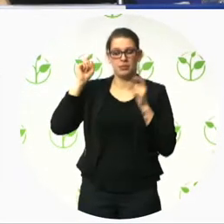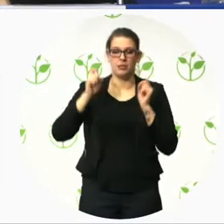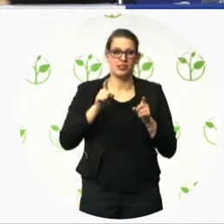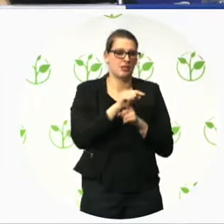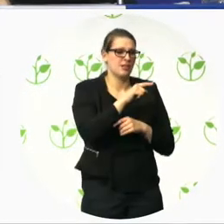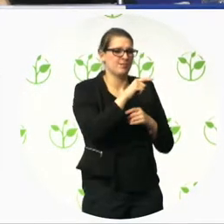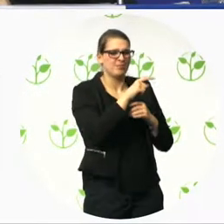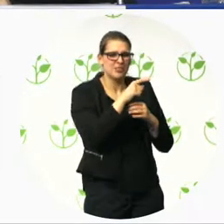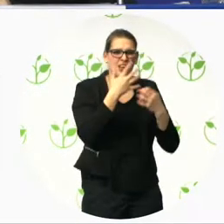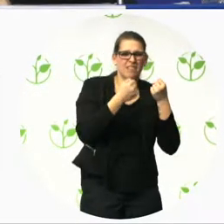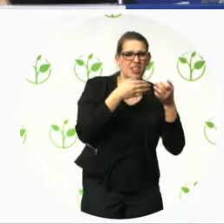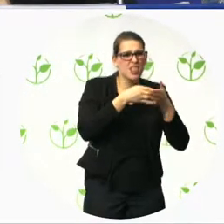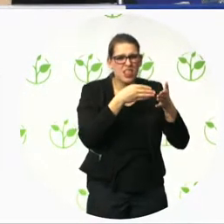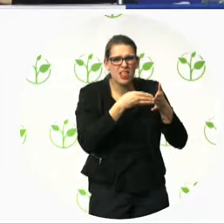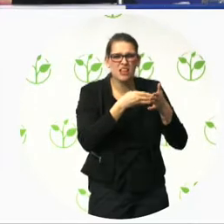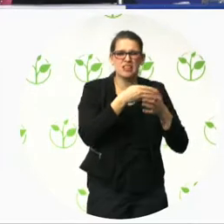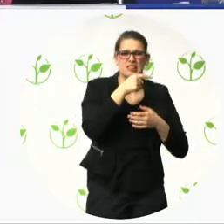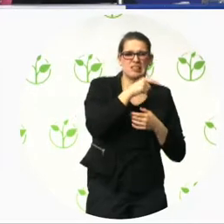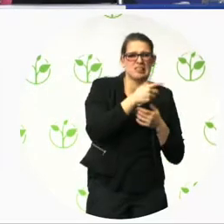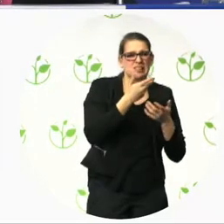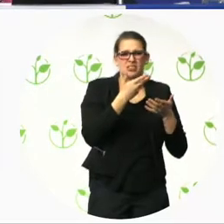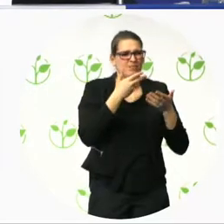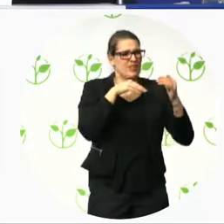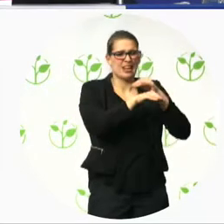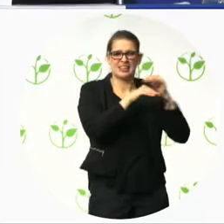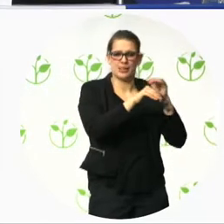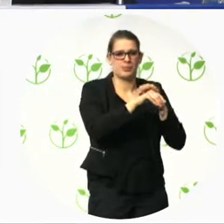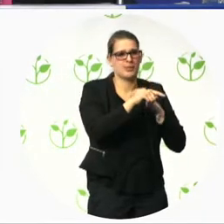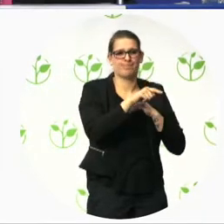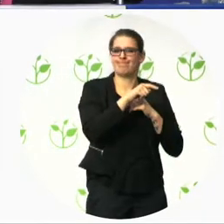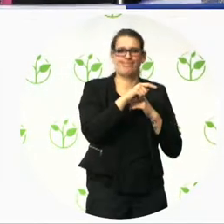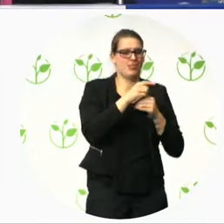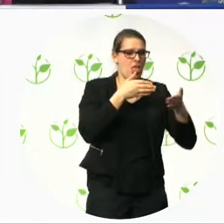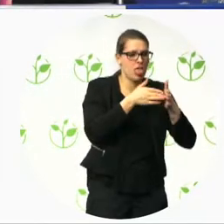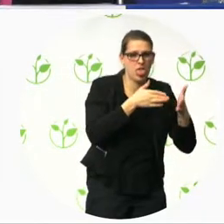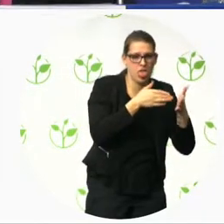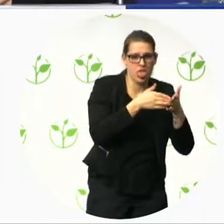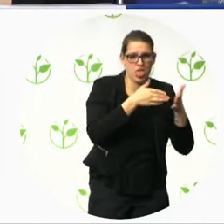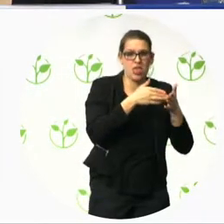failures and requesting information excluded from the directives application.